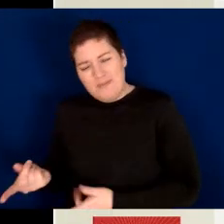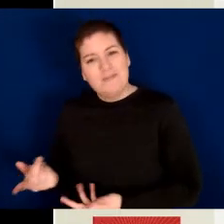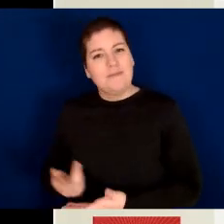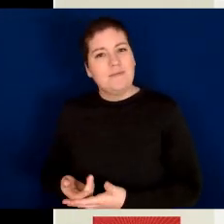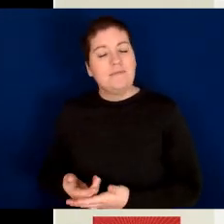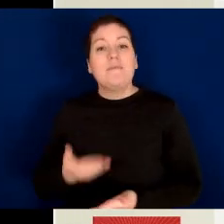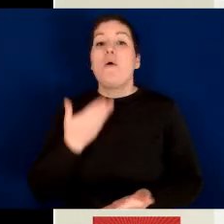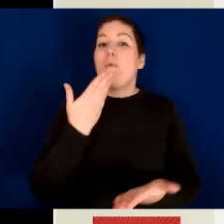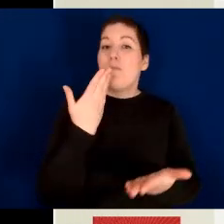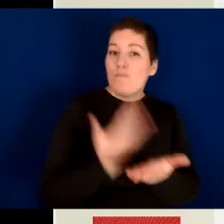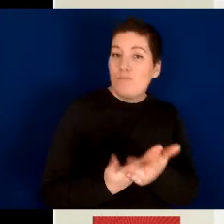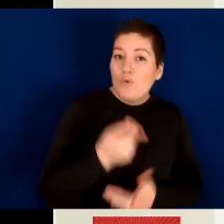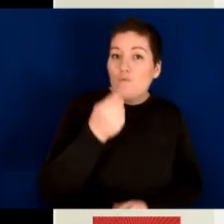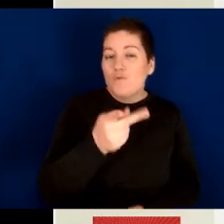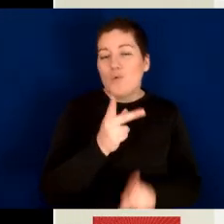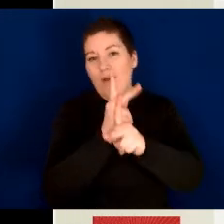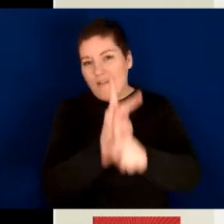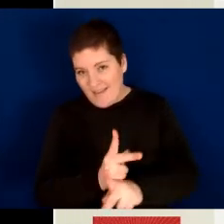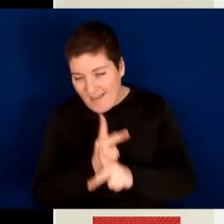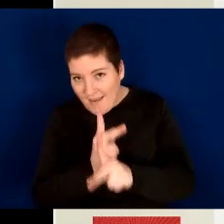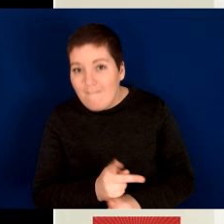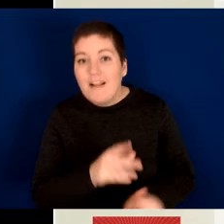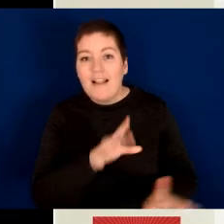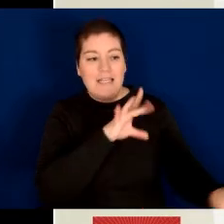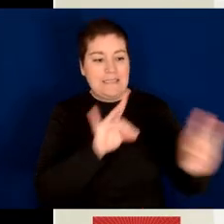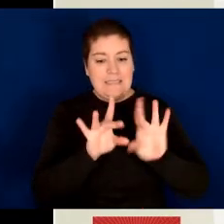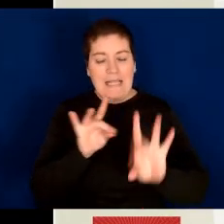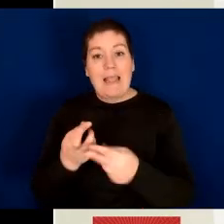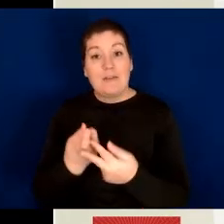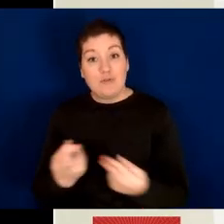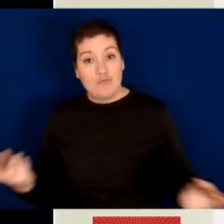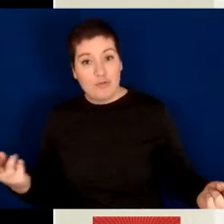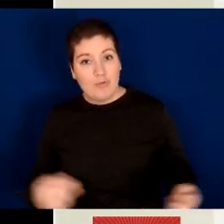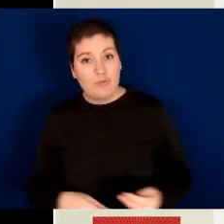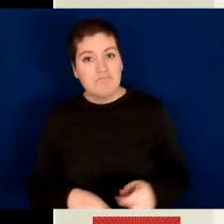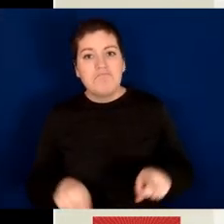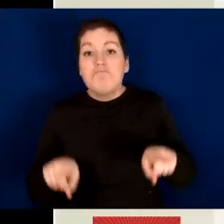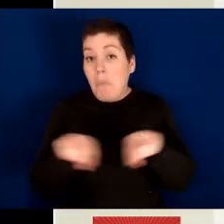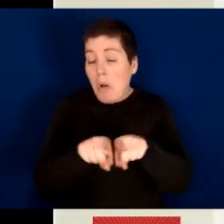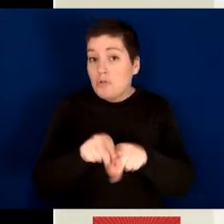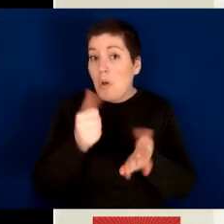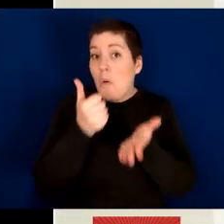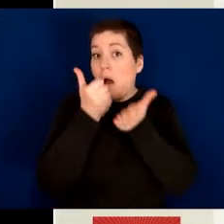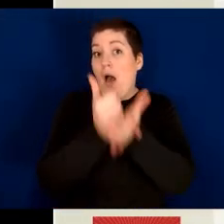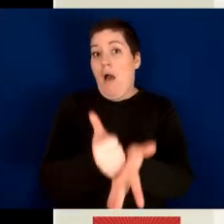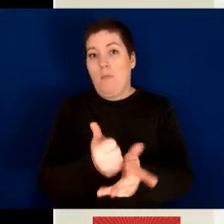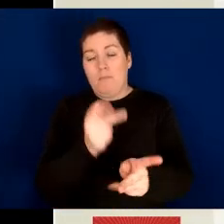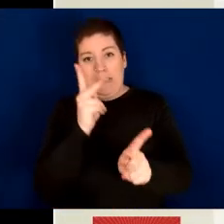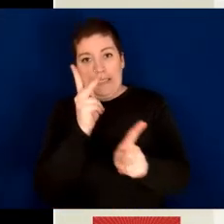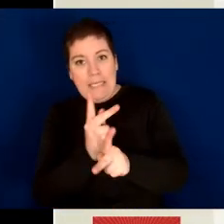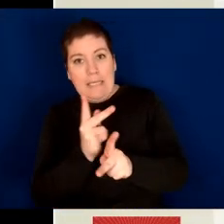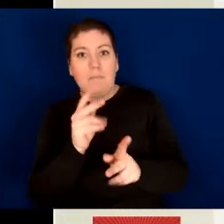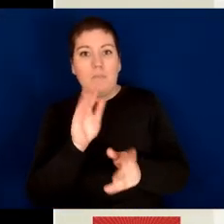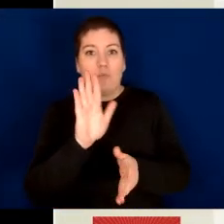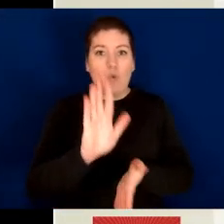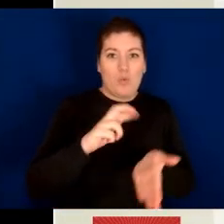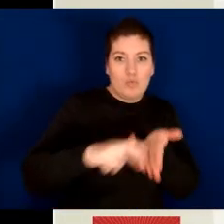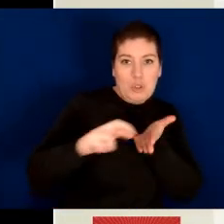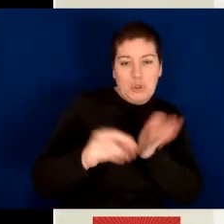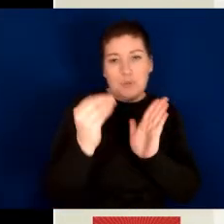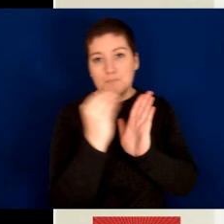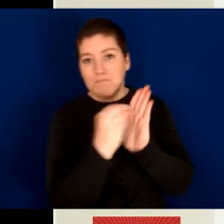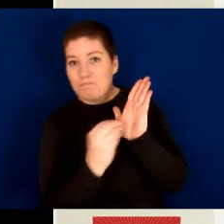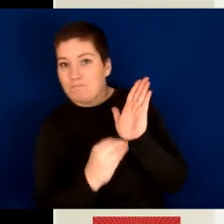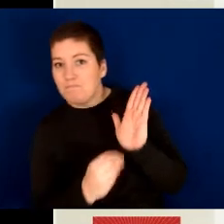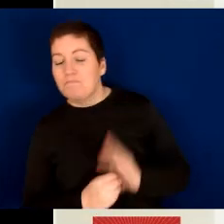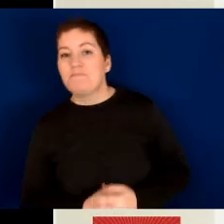Annotated bibliographies demonstrate that you have carefully selected and analyzed material and are also a